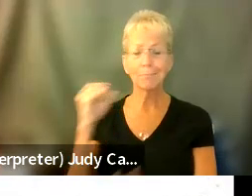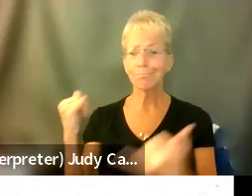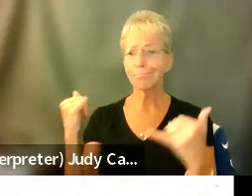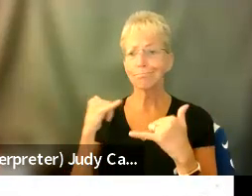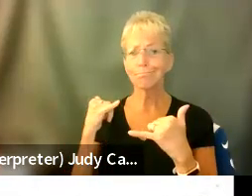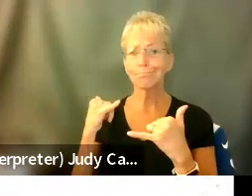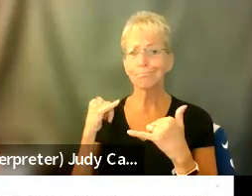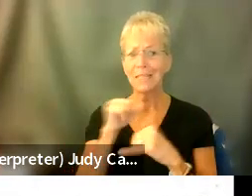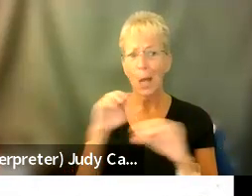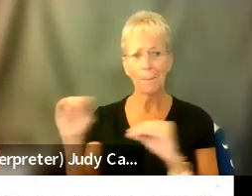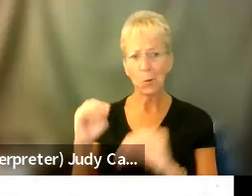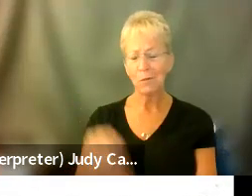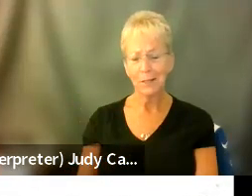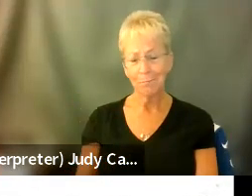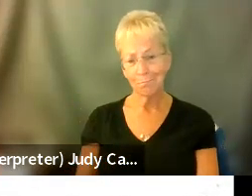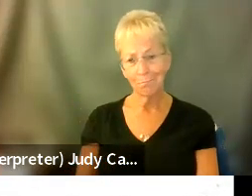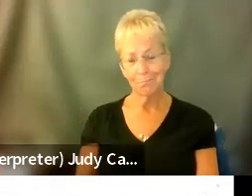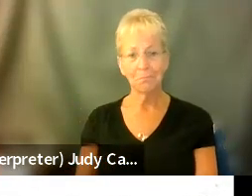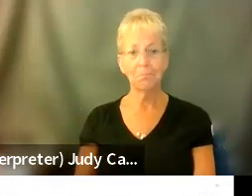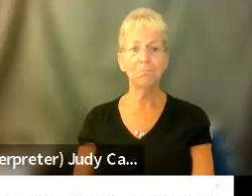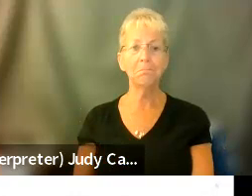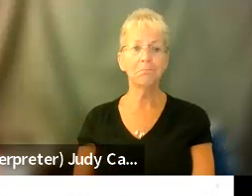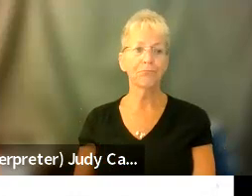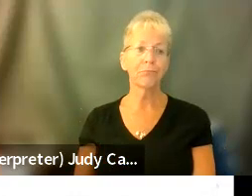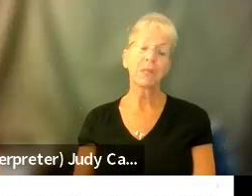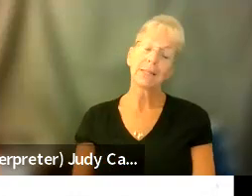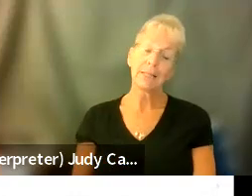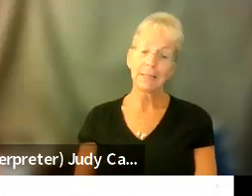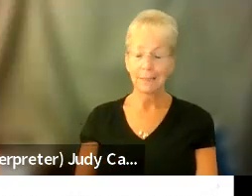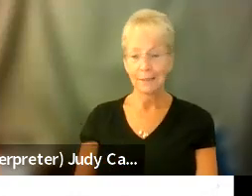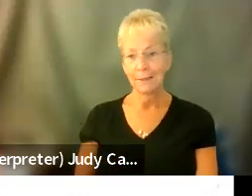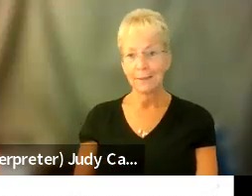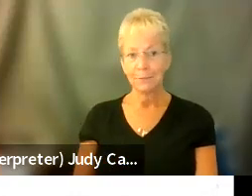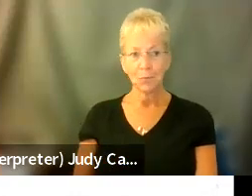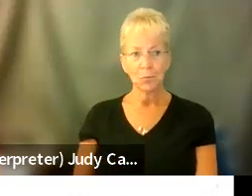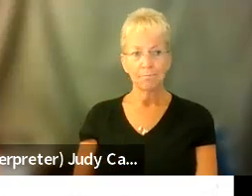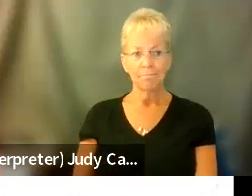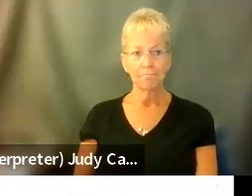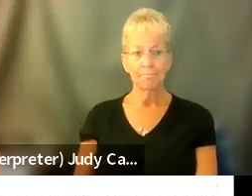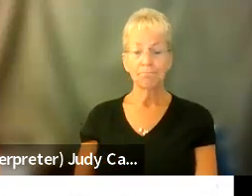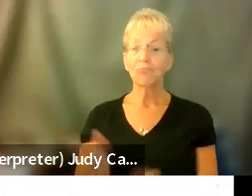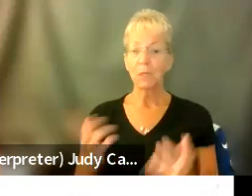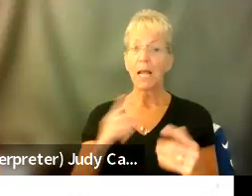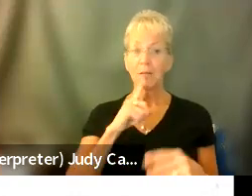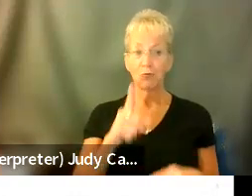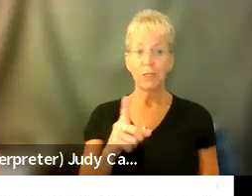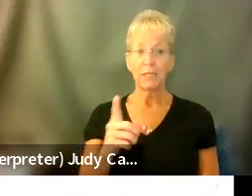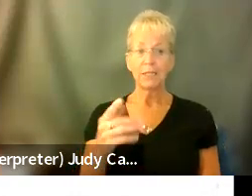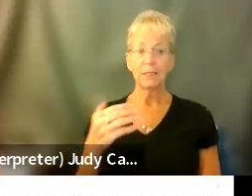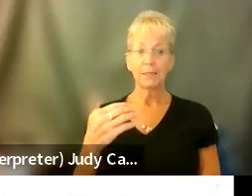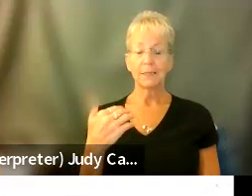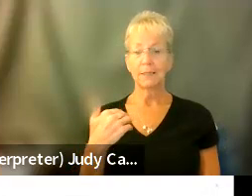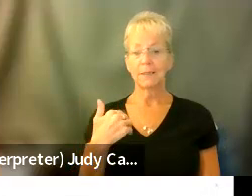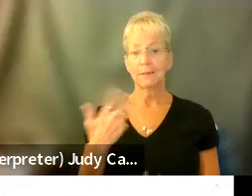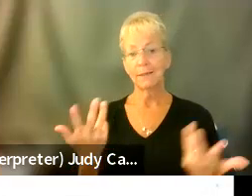Um, yeah. Um, I actually, well,